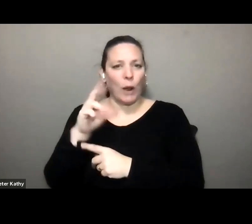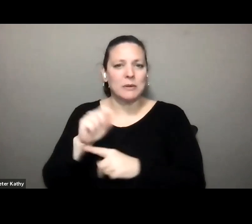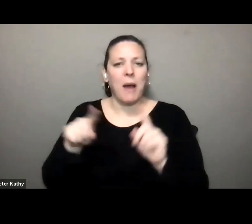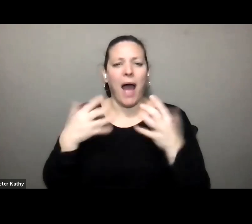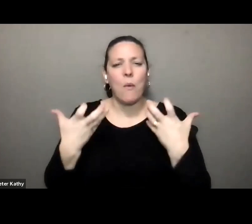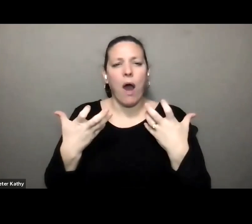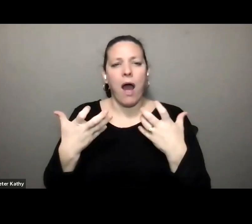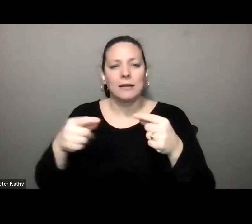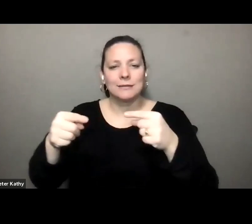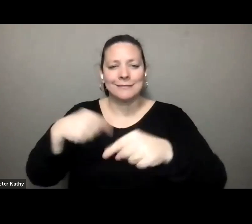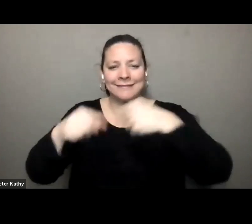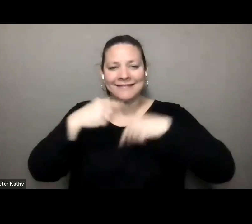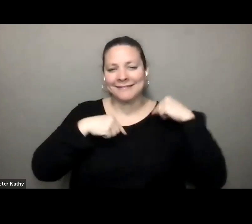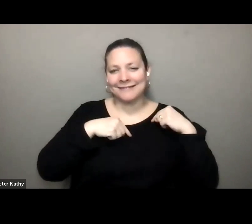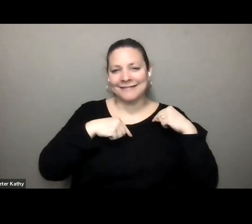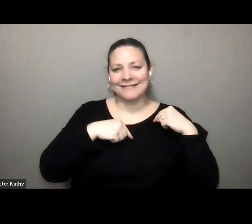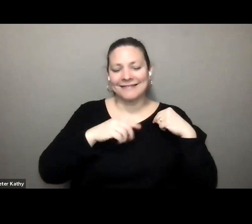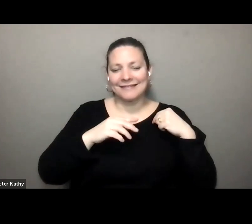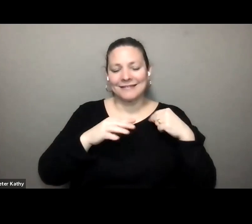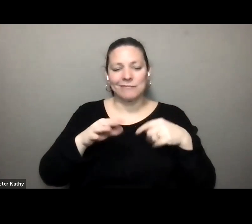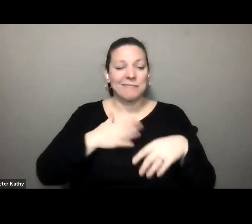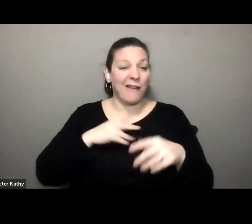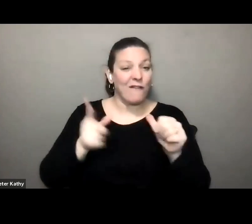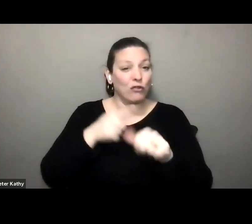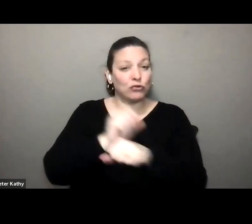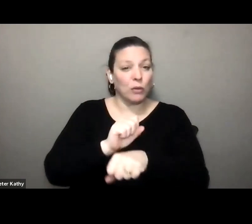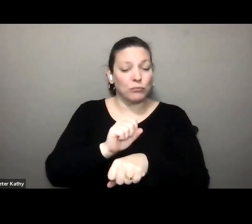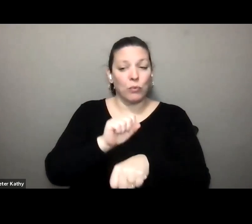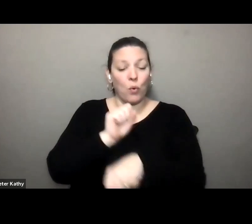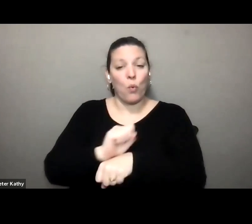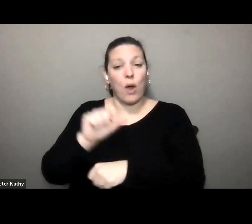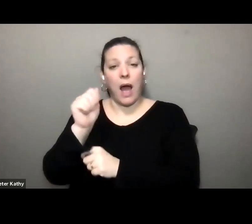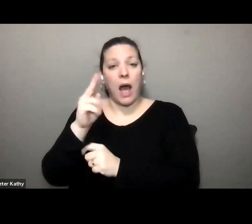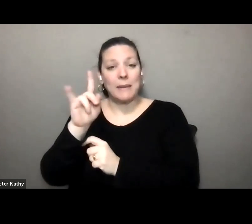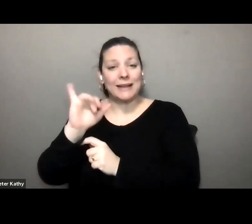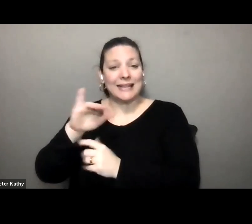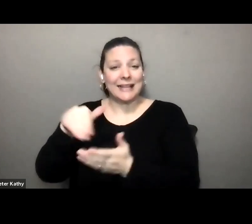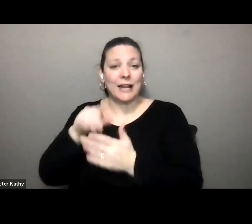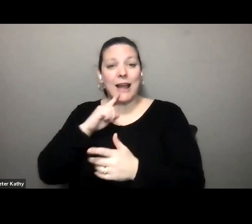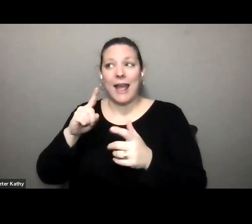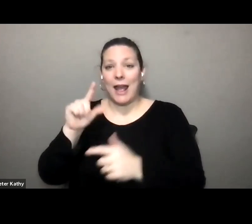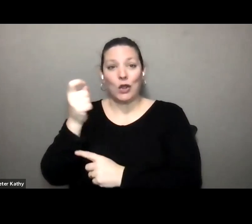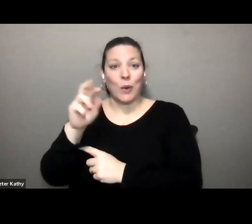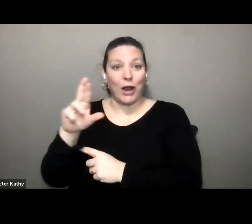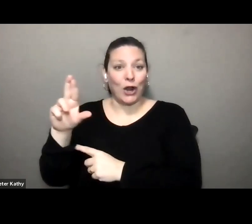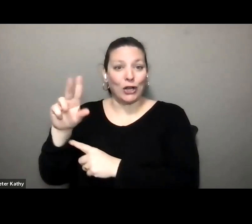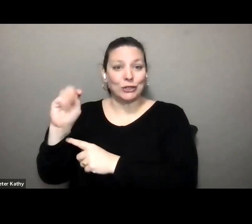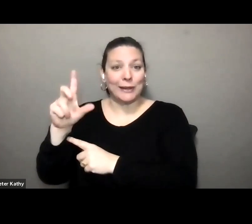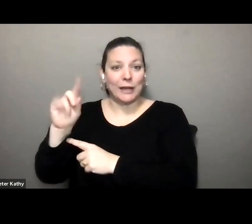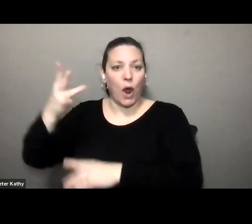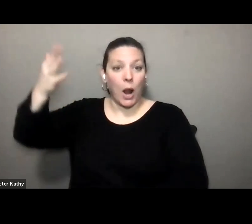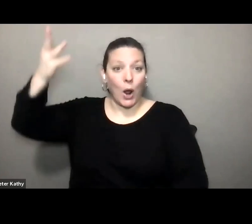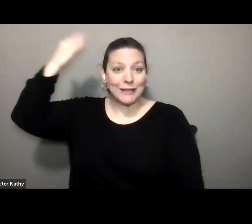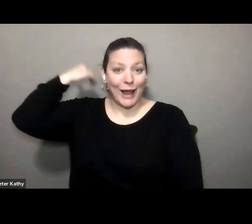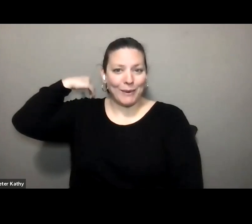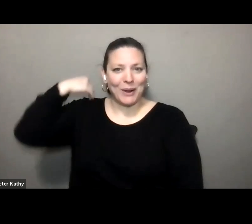um to my first job working at the ability center of greater toledo a long time ago and um